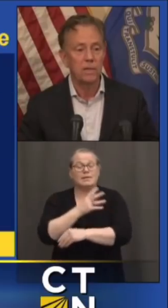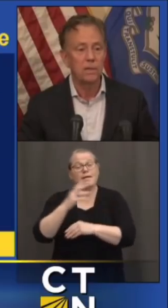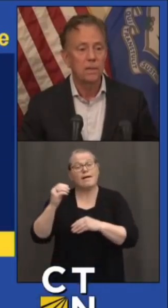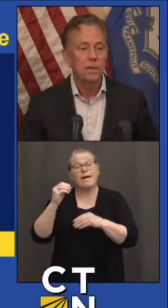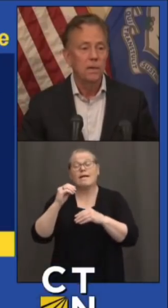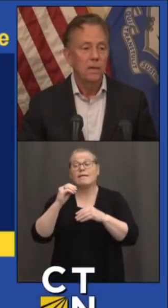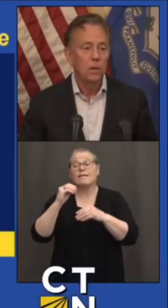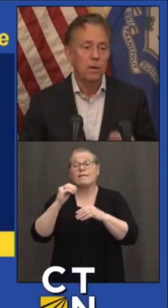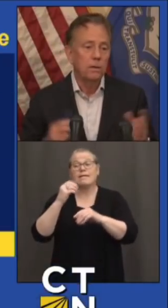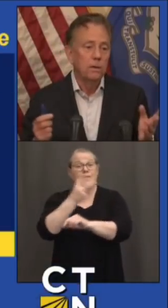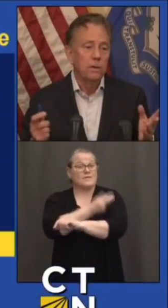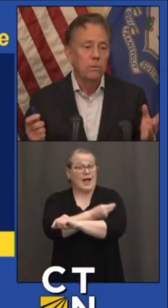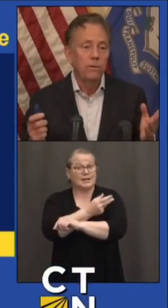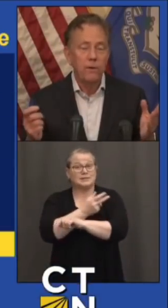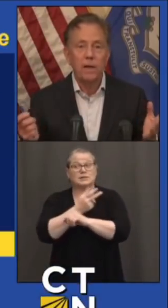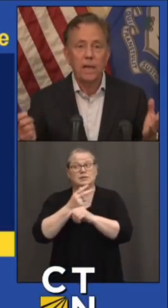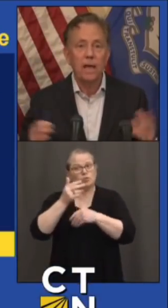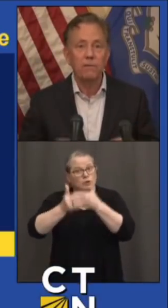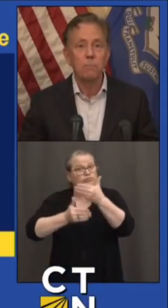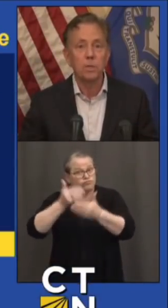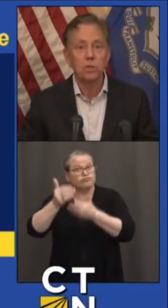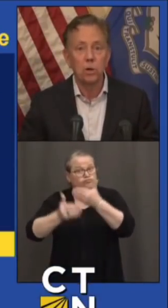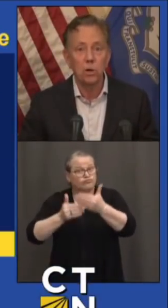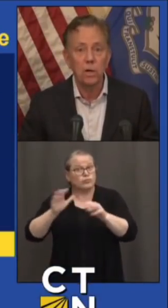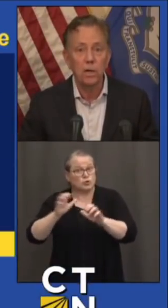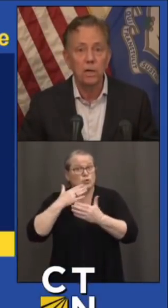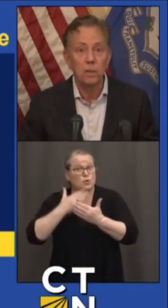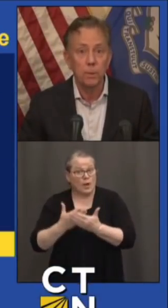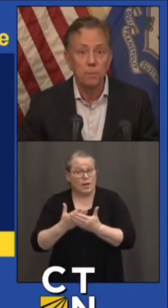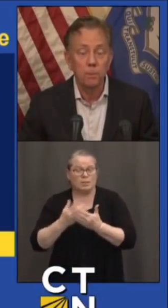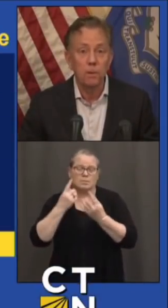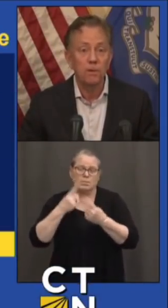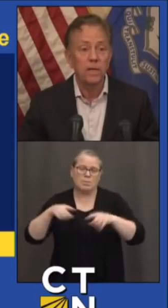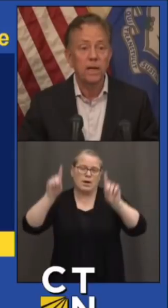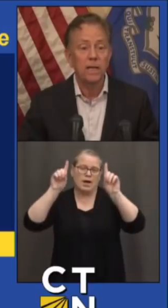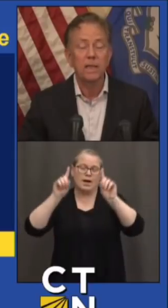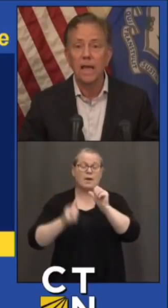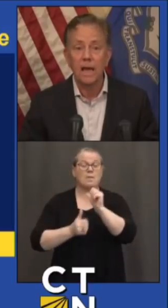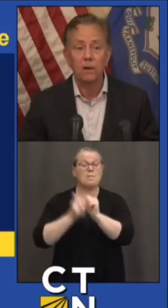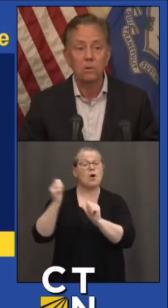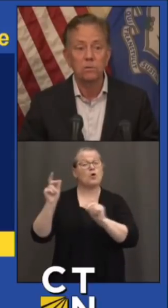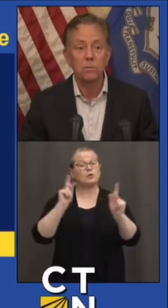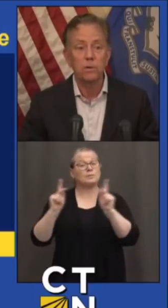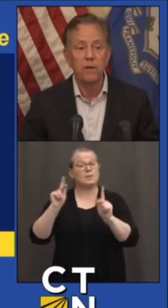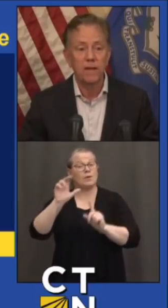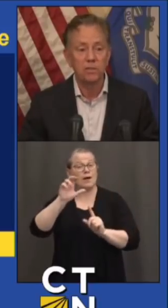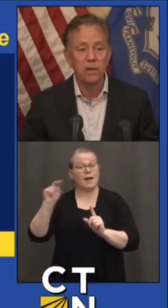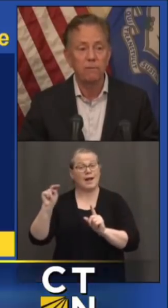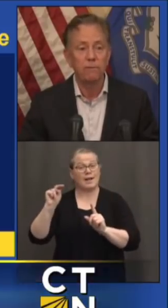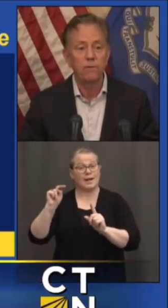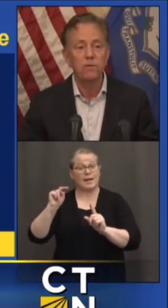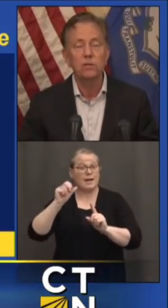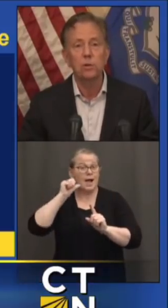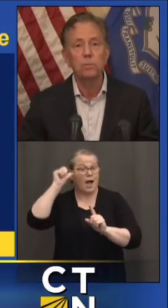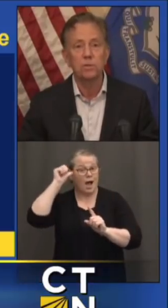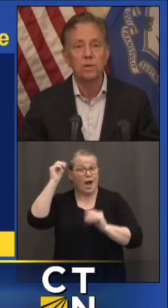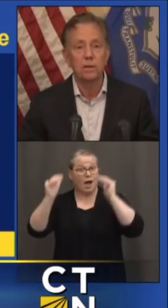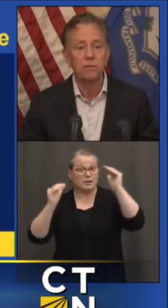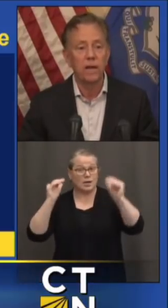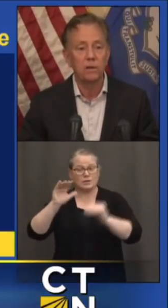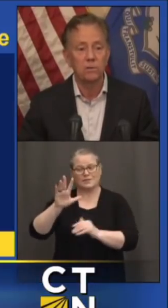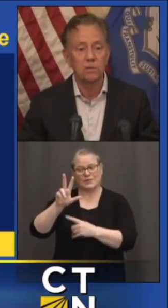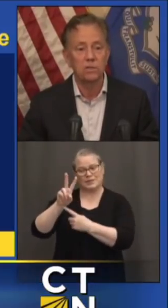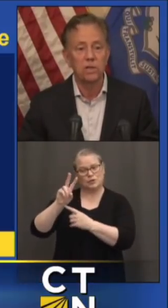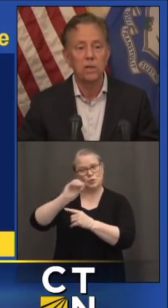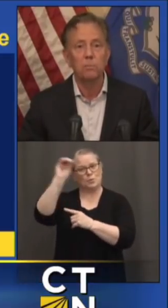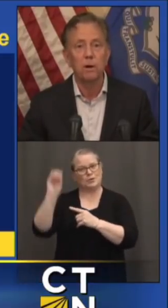the vaccine. Look, we finally have a majority of the people of Connecticut, the adults, have been vaccinated. 52 percent